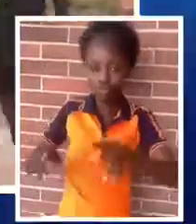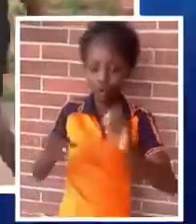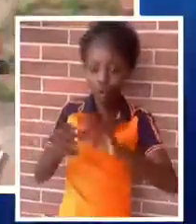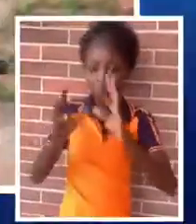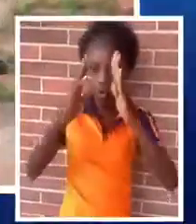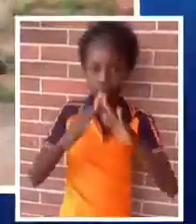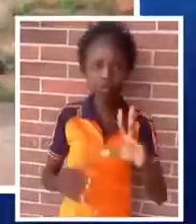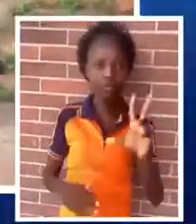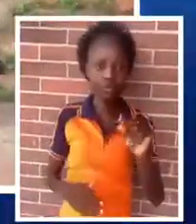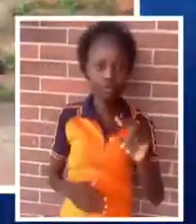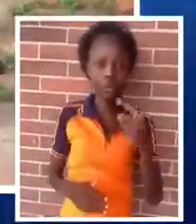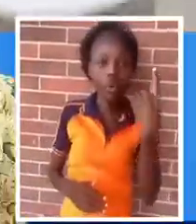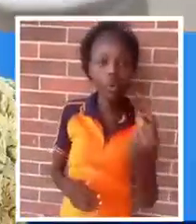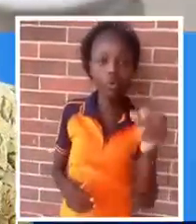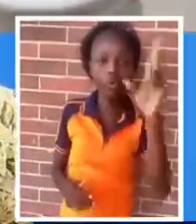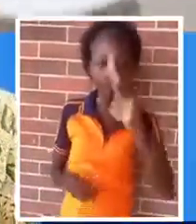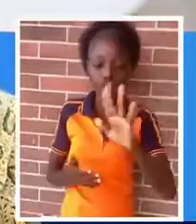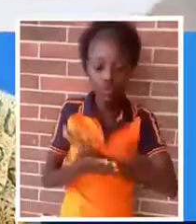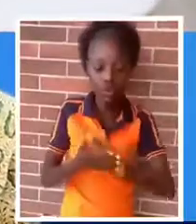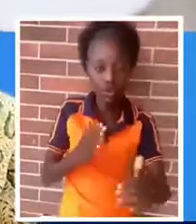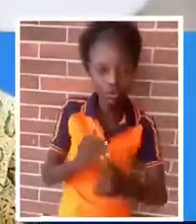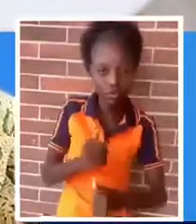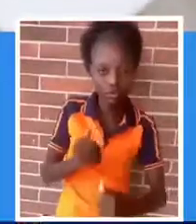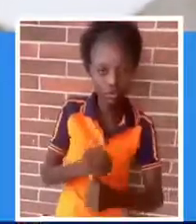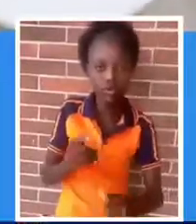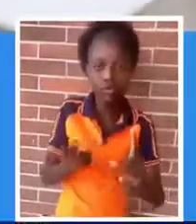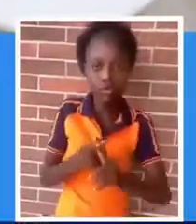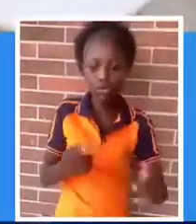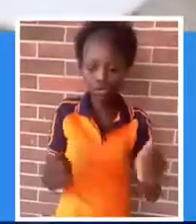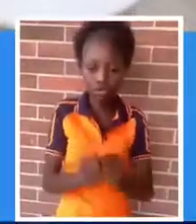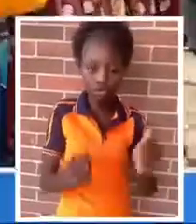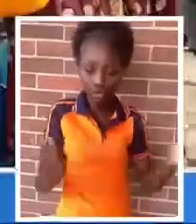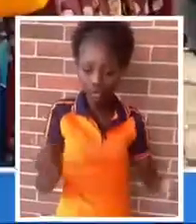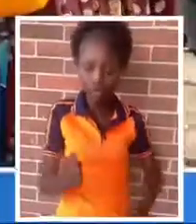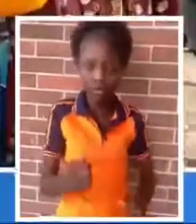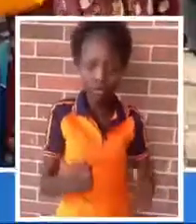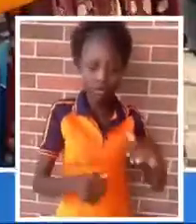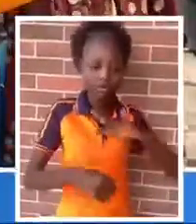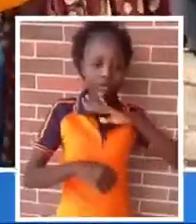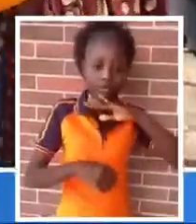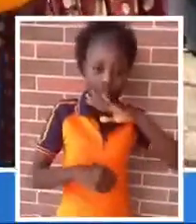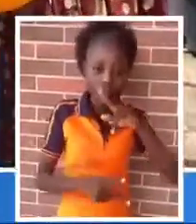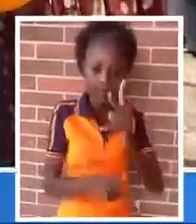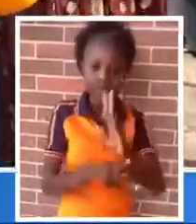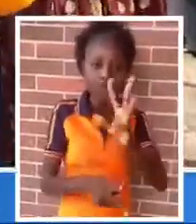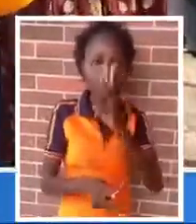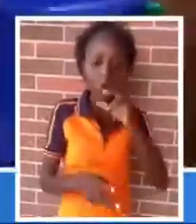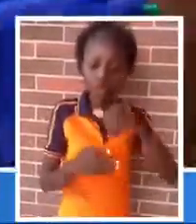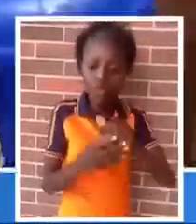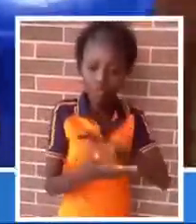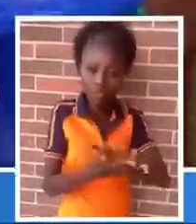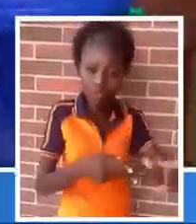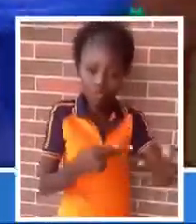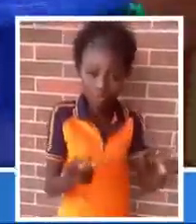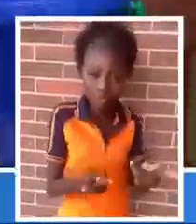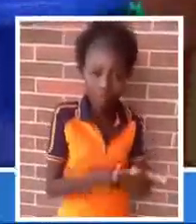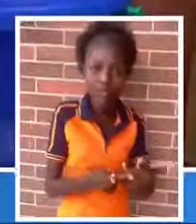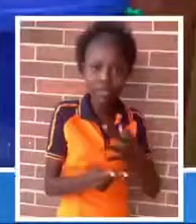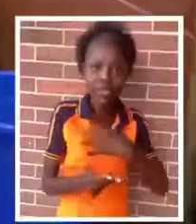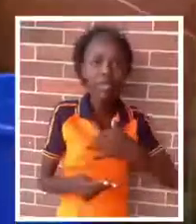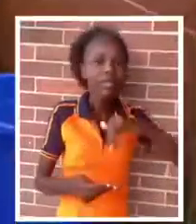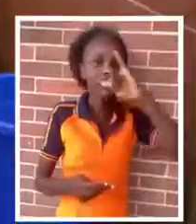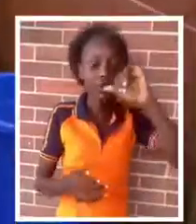sheet in the main road or in the garden. Always use a clean toilet to avoid contaminate. Store your water in clean containers. Cover it tightly